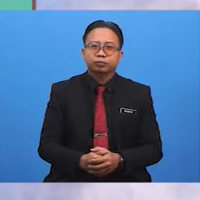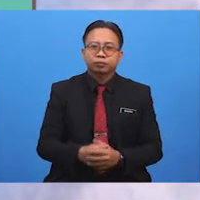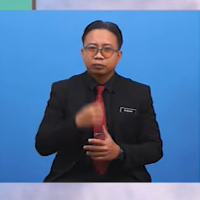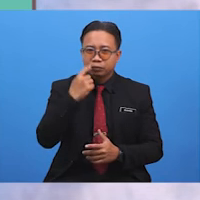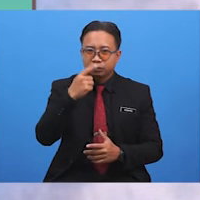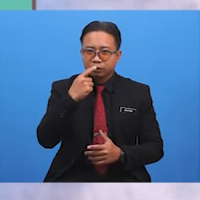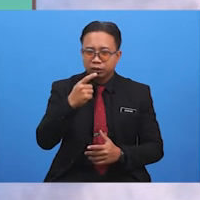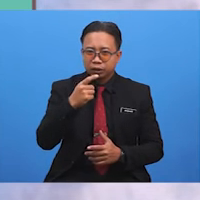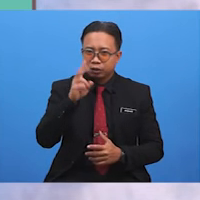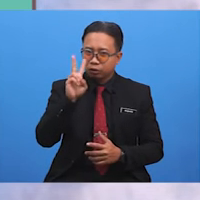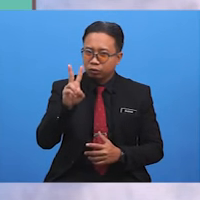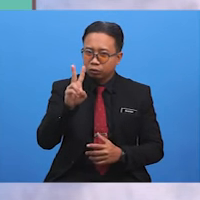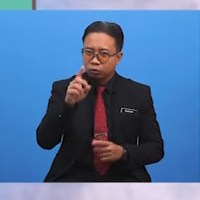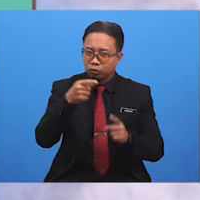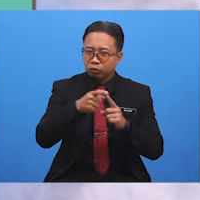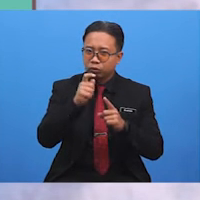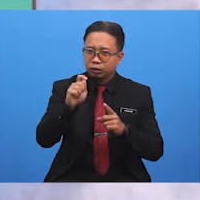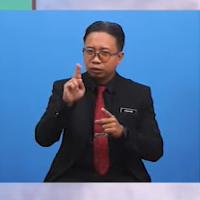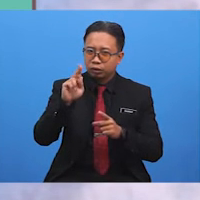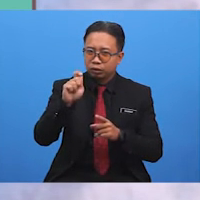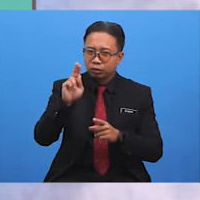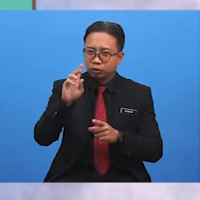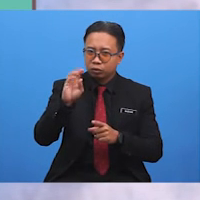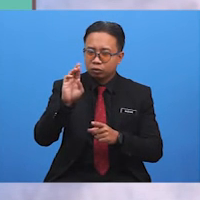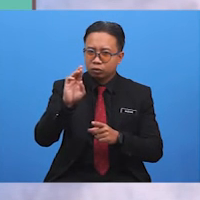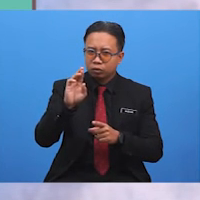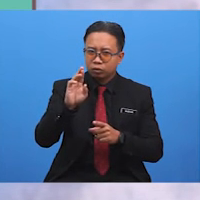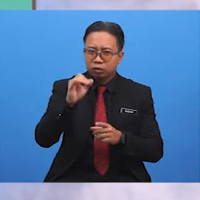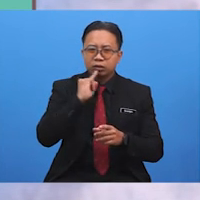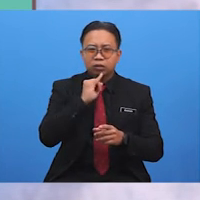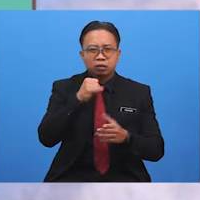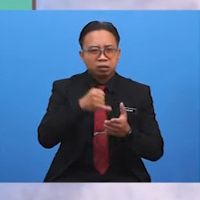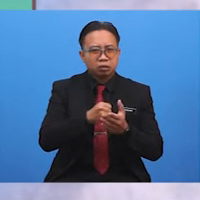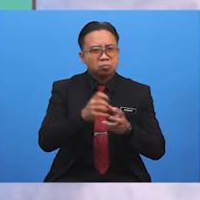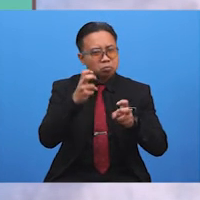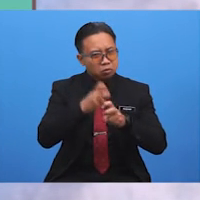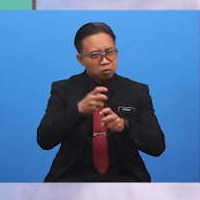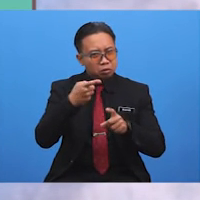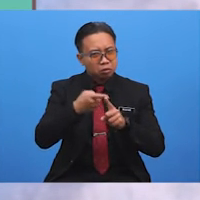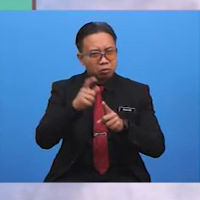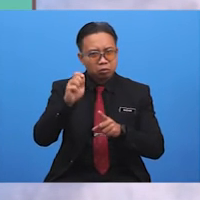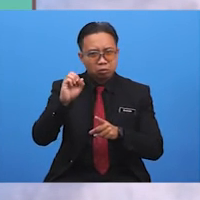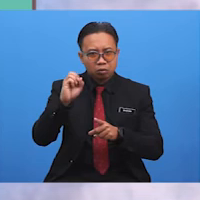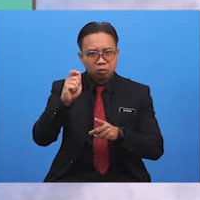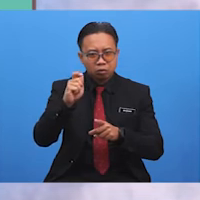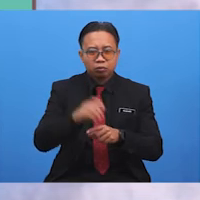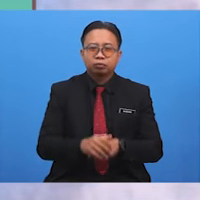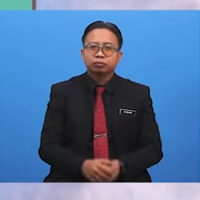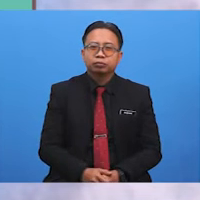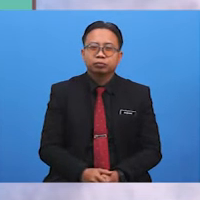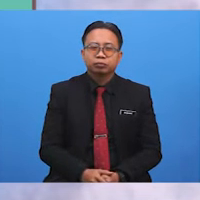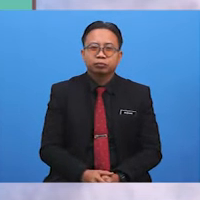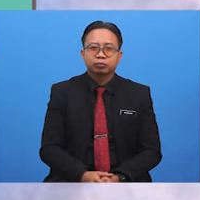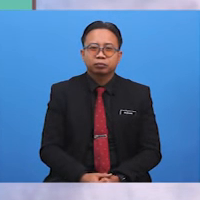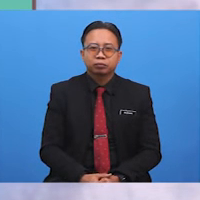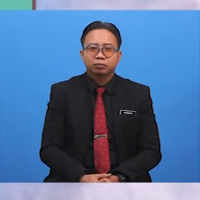Say a TOO to the TUDOR Is it harder to toot or to tooter to tooter to